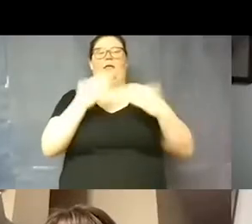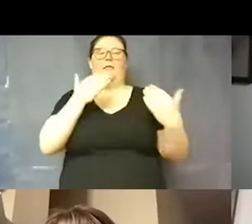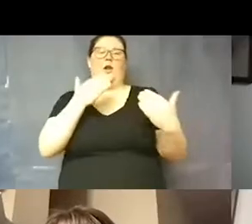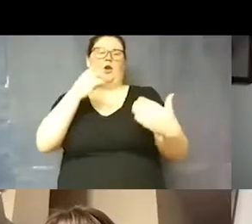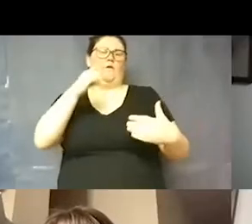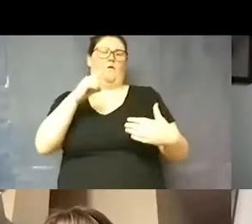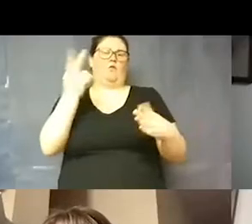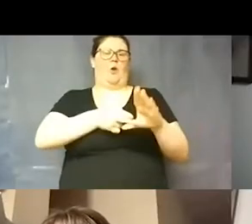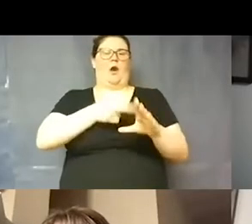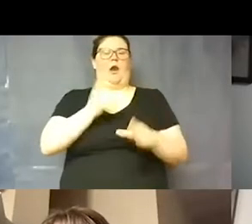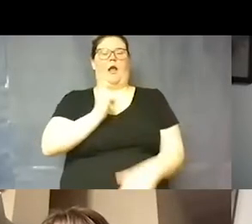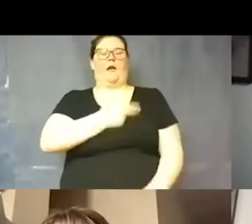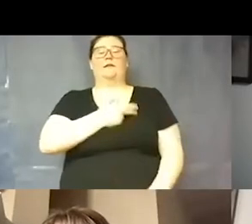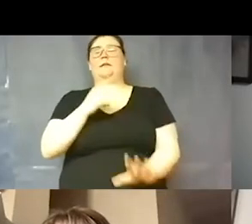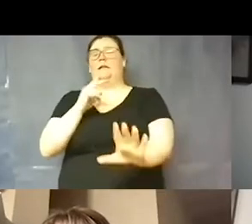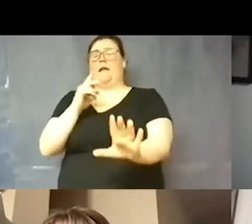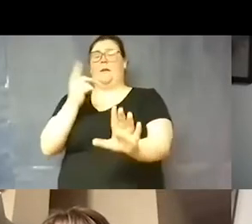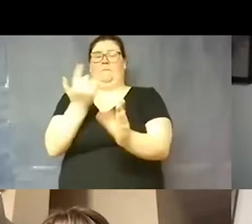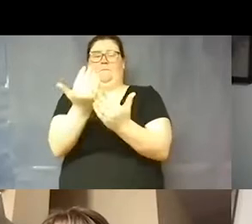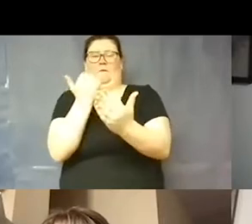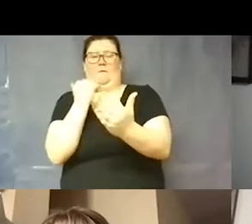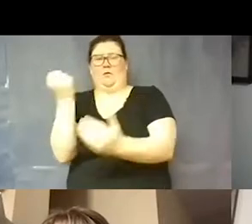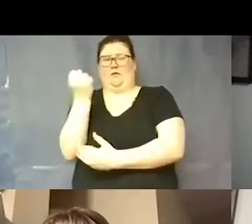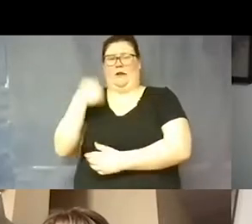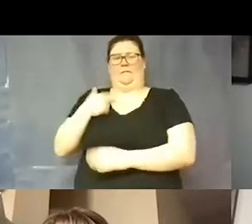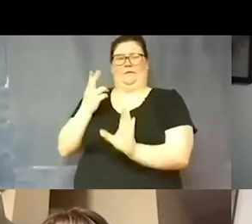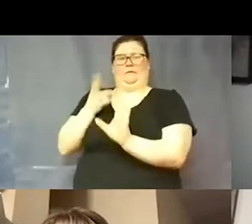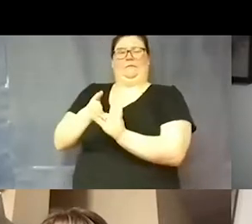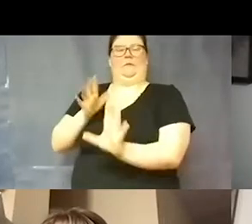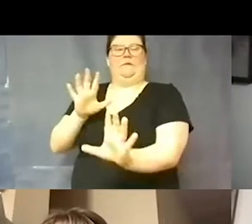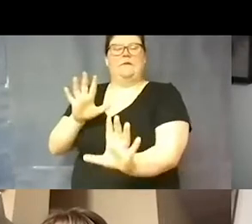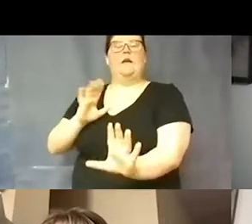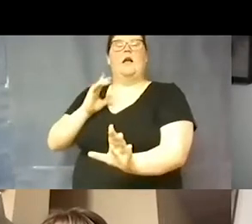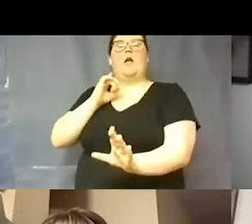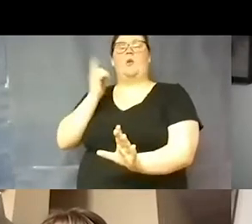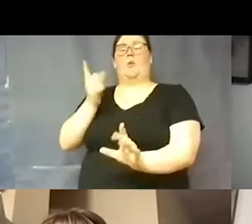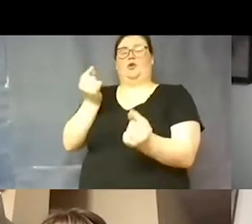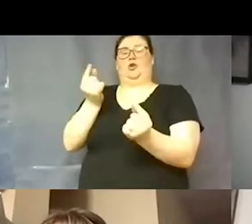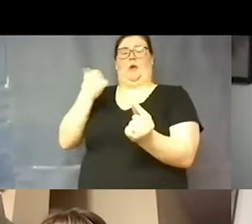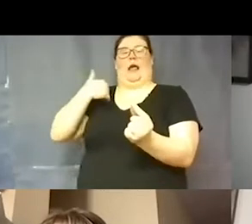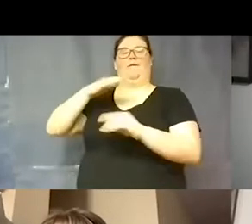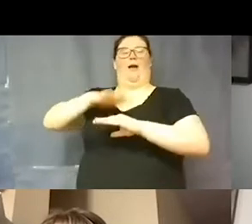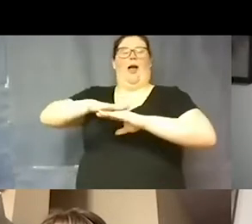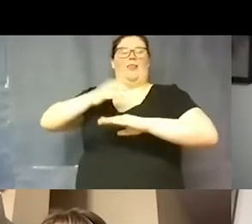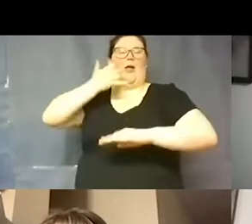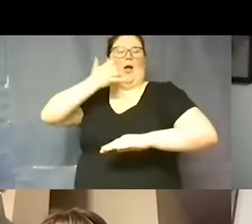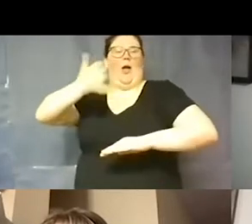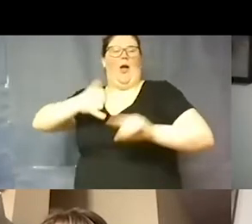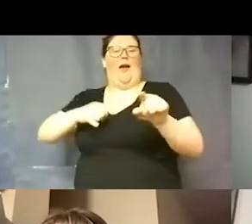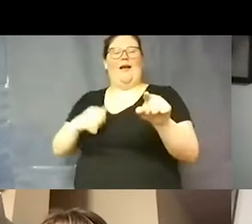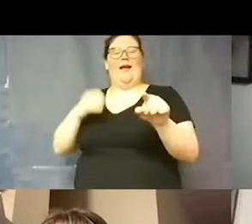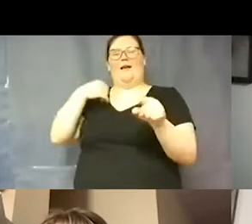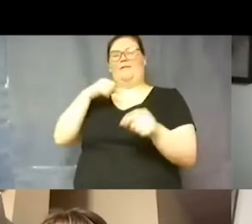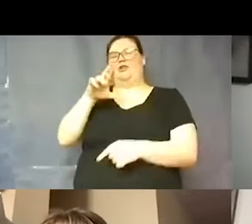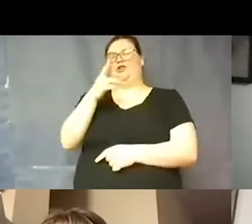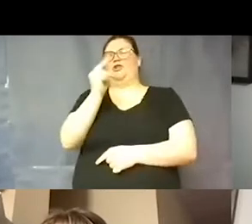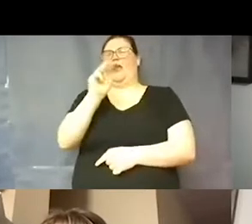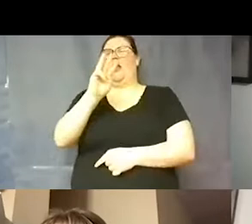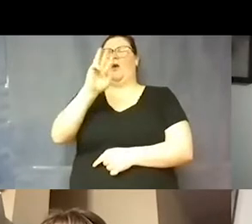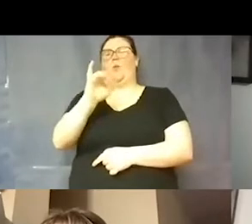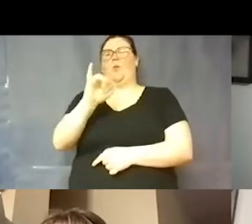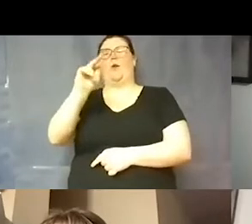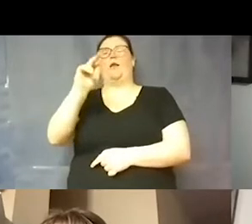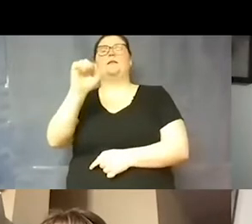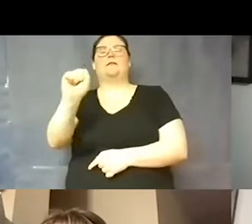Sharon, before you get started, I apologize. Let me just quickly let everyone know who we do have on the call. Sharon Wilkes will be kicking us off.